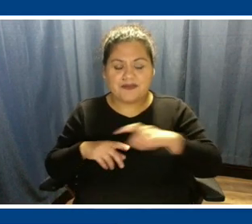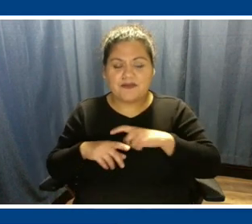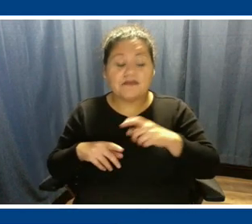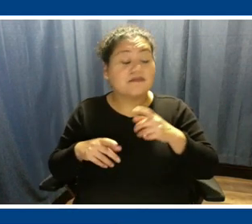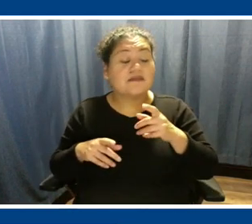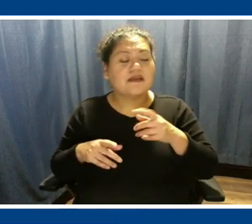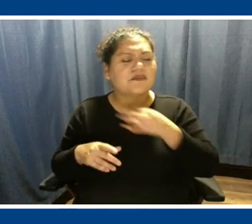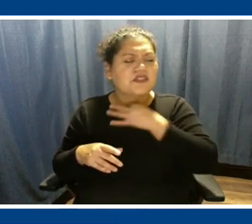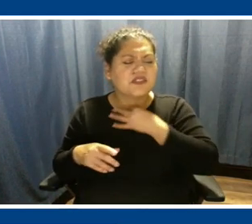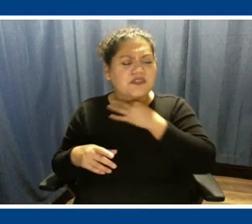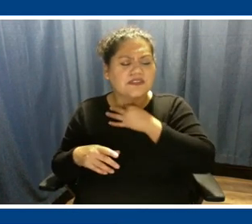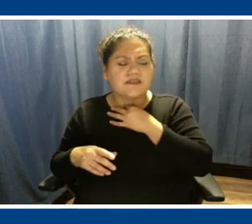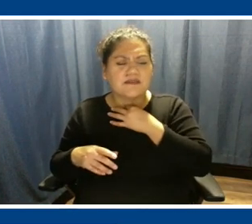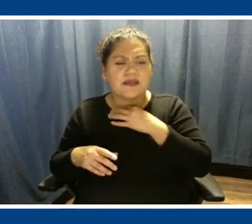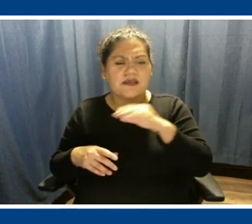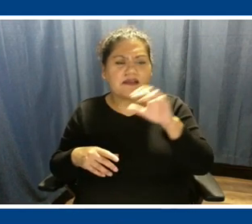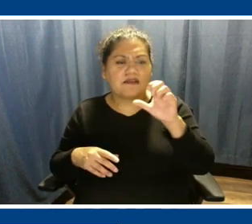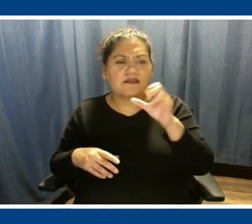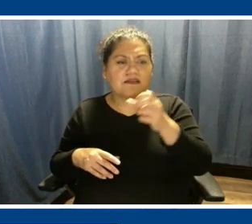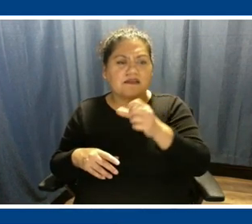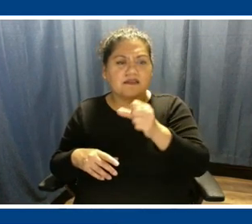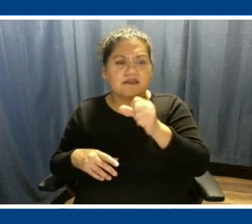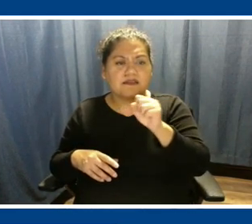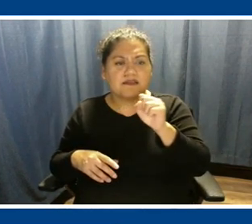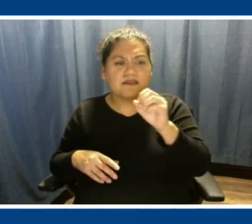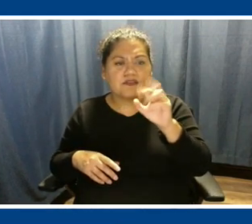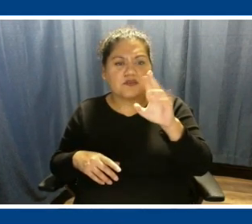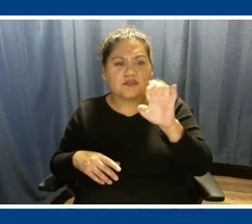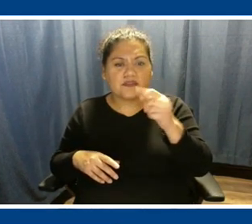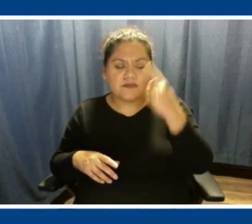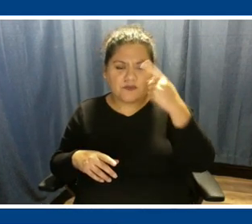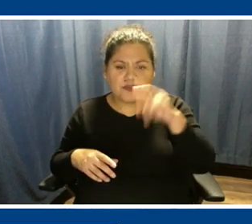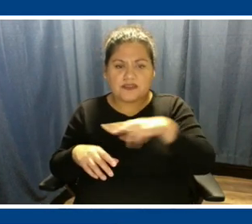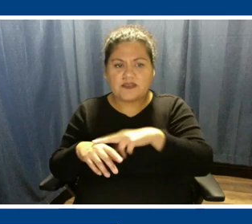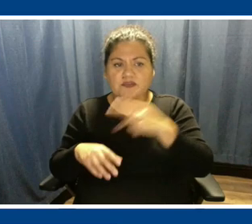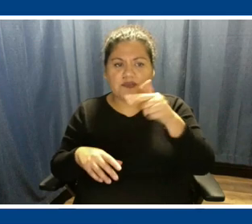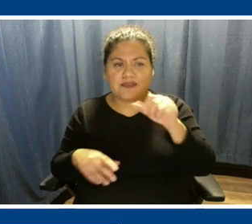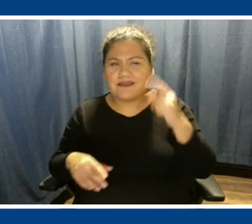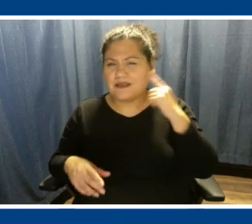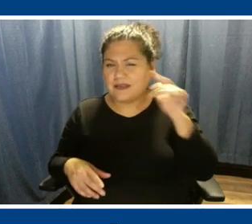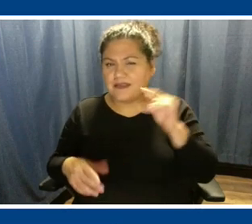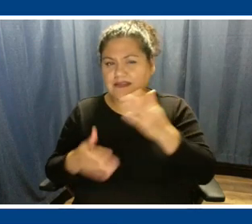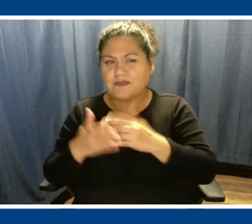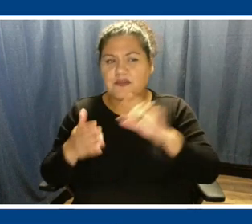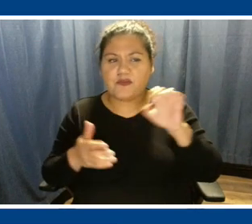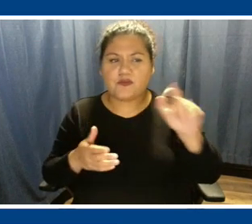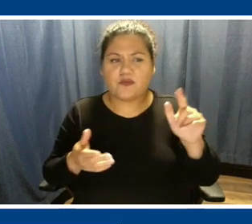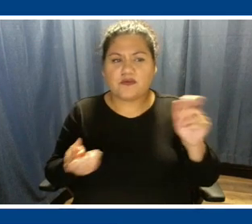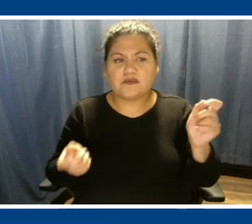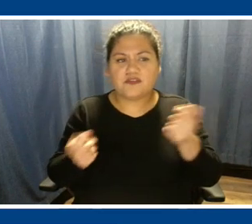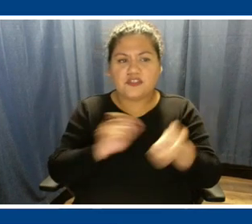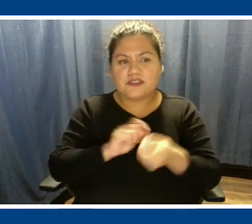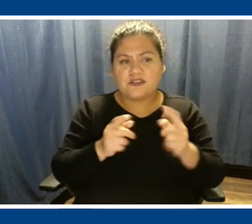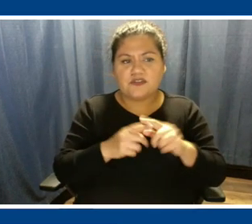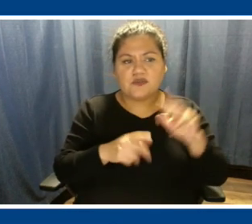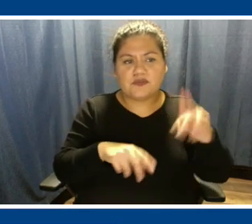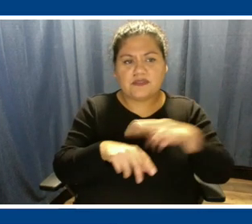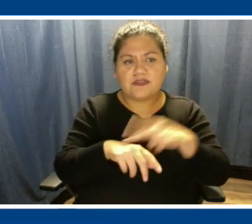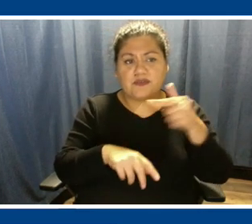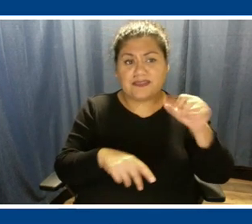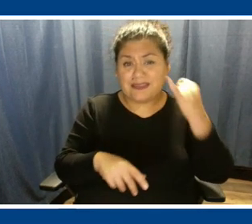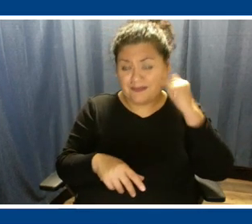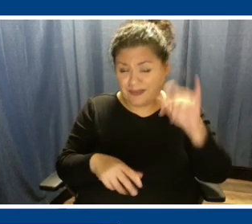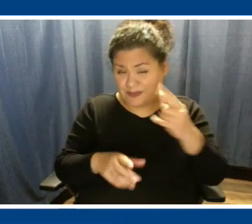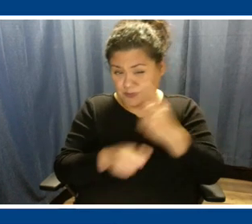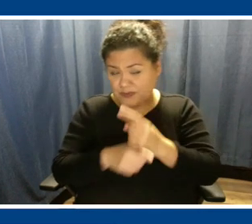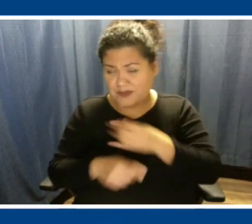bit about the sourcing of the natural gas. It sounded like you guys were going to be converting some of our coal plants to natural gas and if that's correct, I'm curious